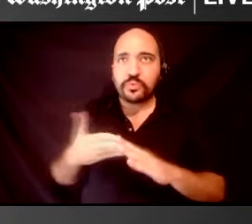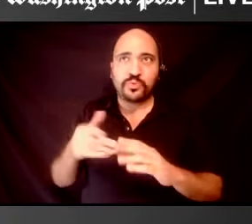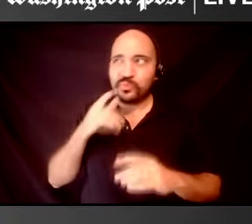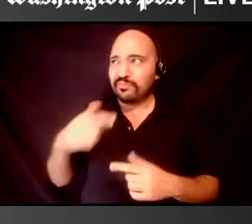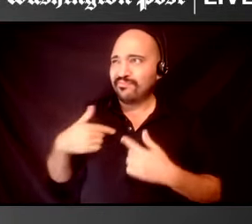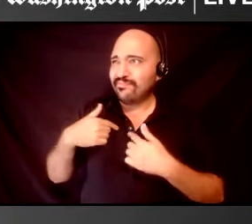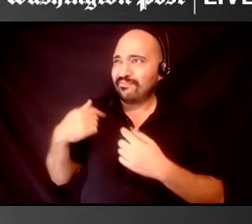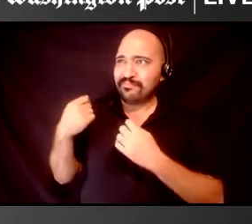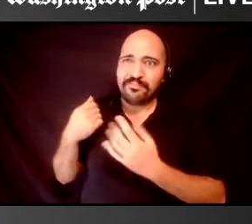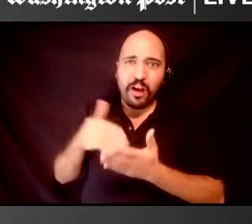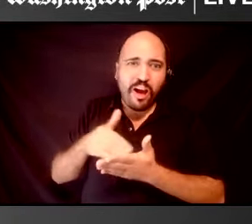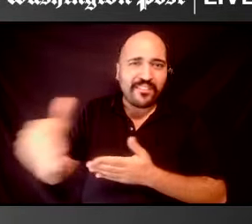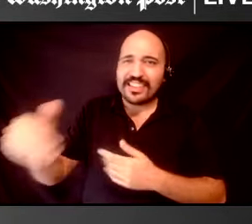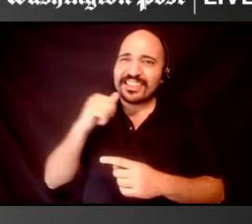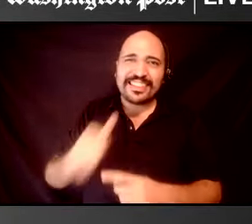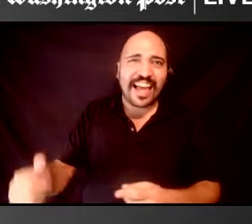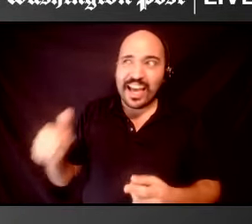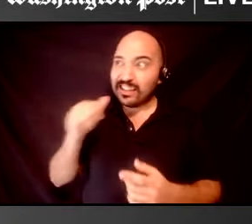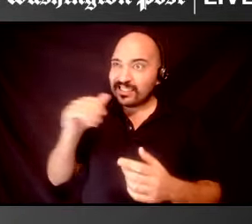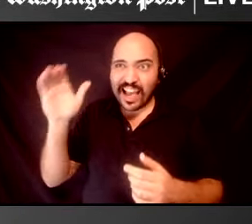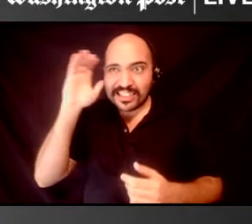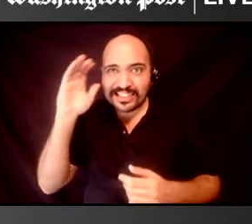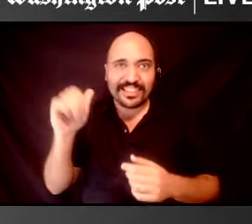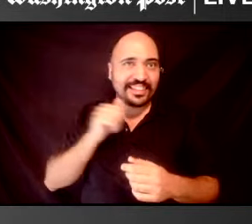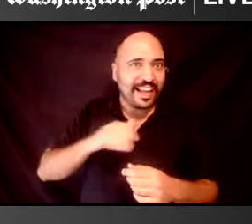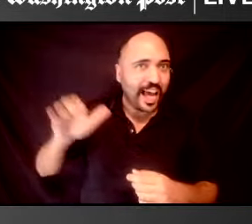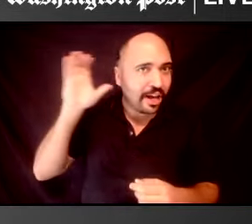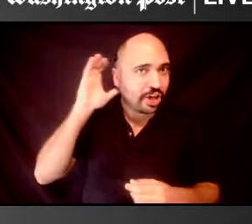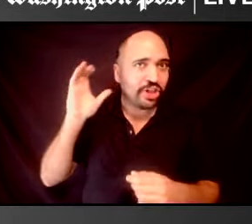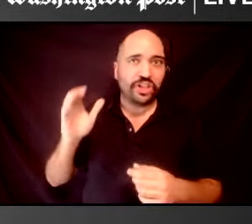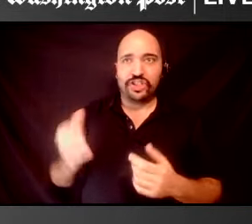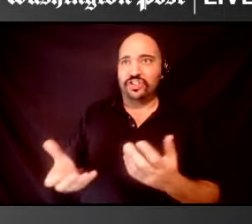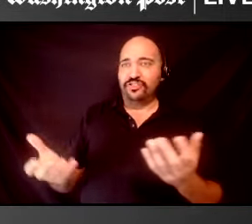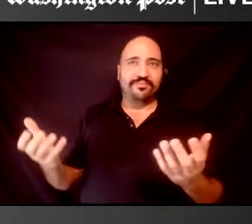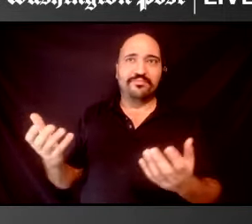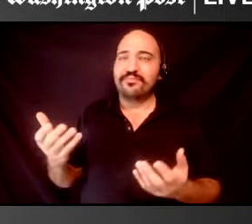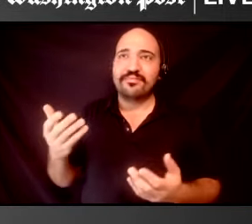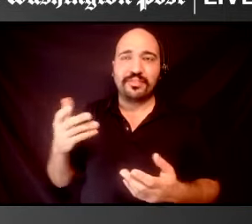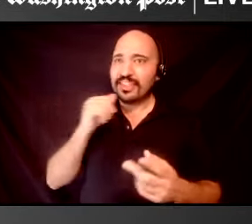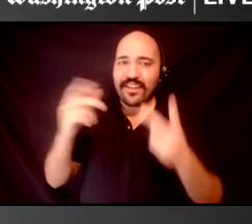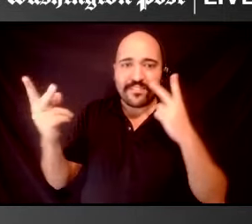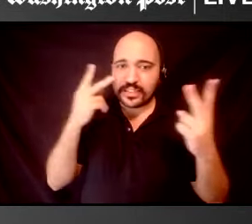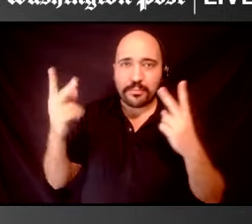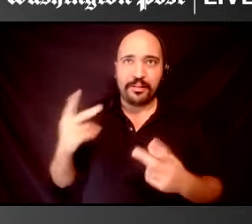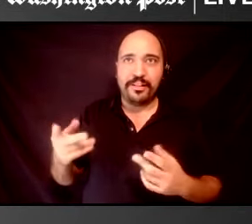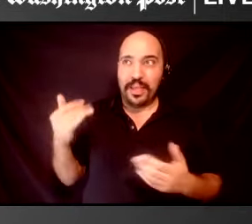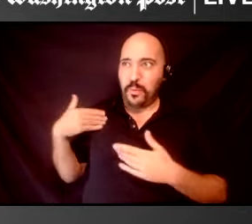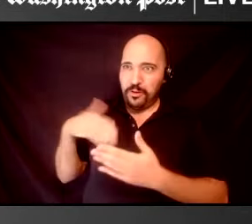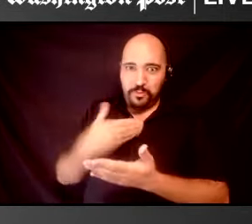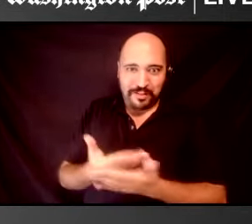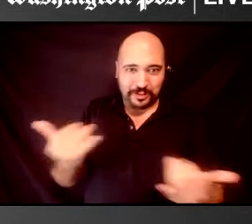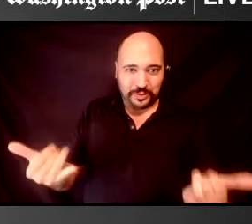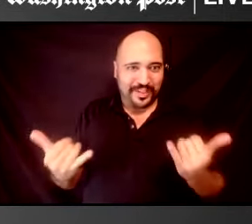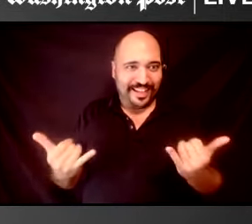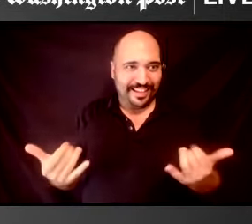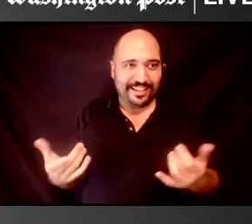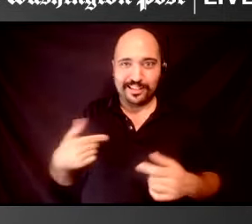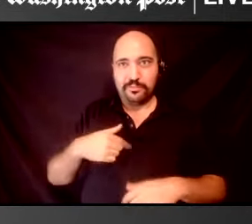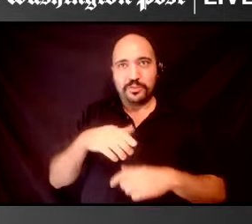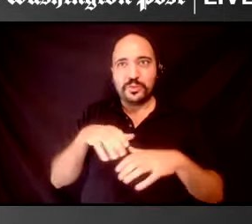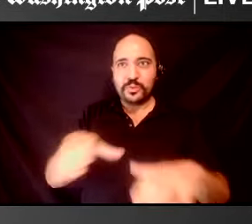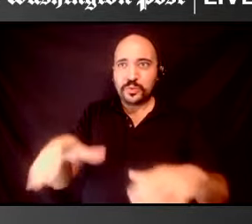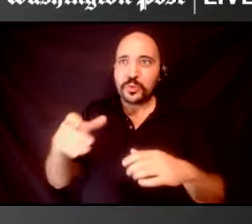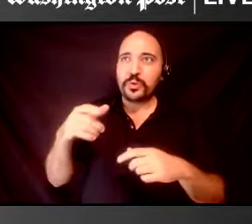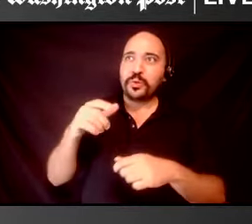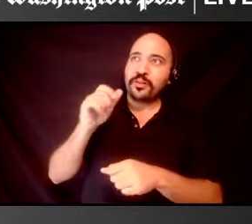And that's what brings us here today, know, doing that work for Indigenous people and deaf and disabled